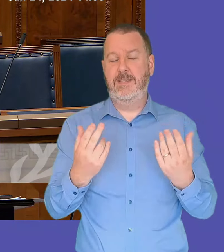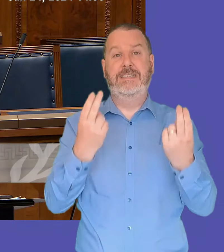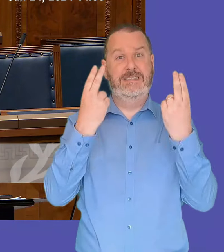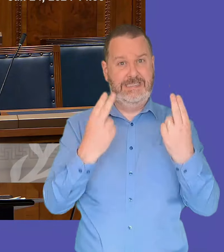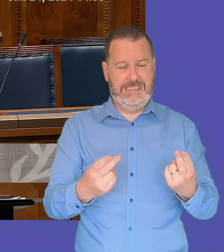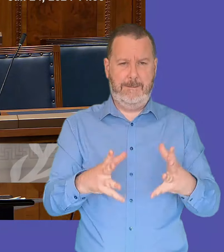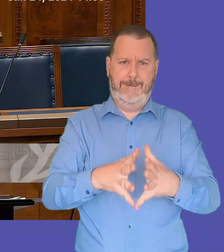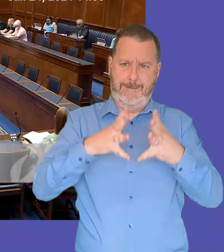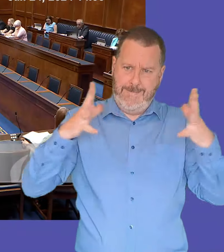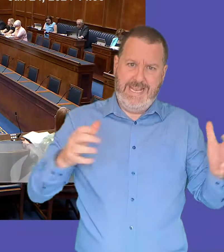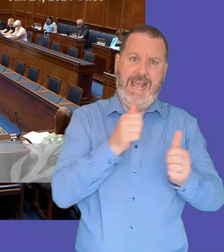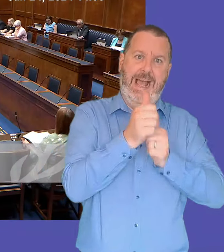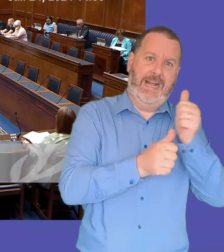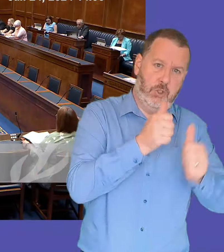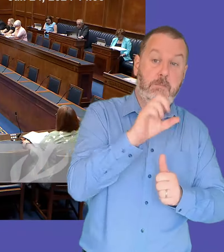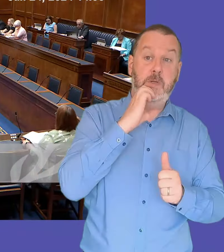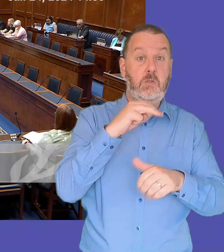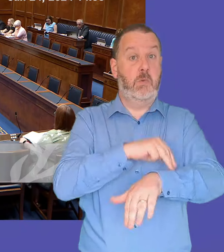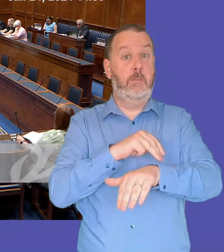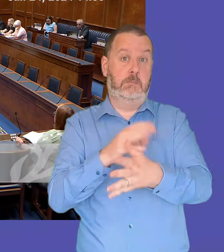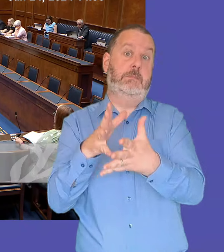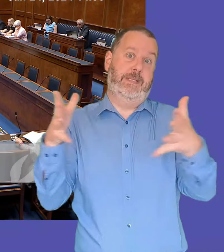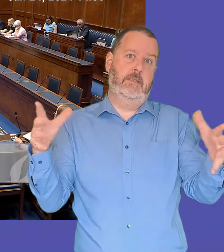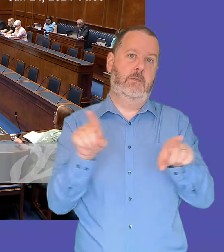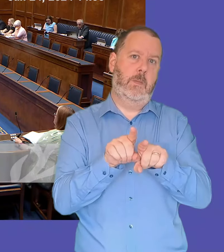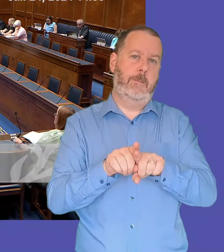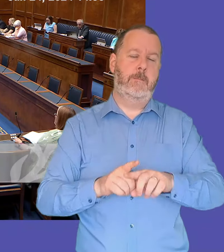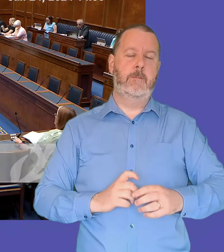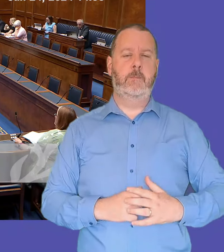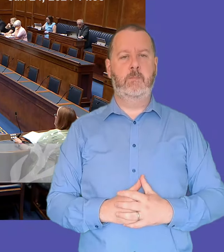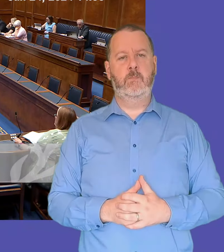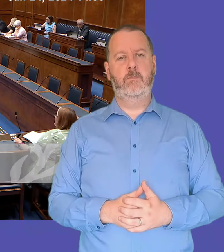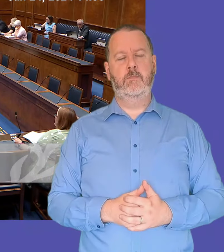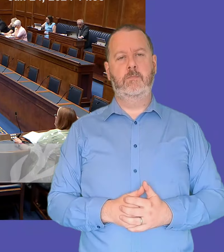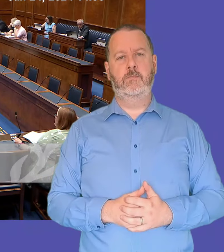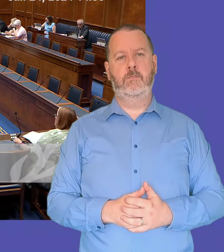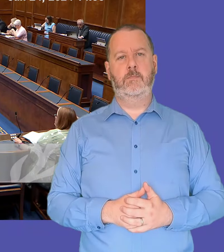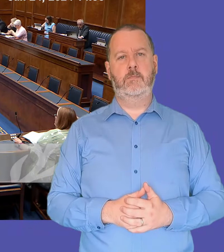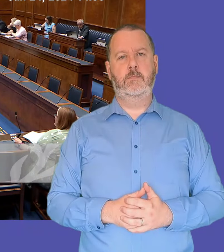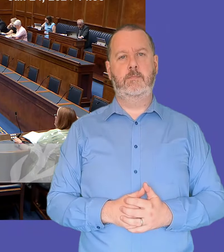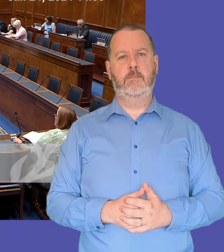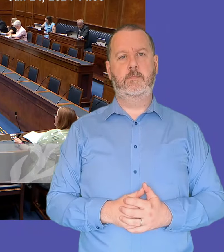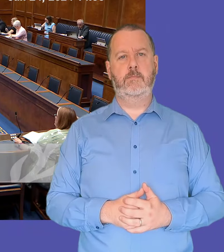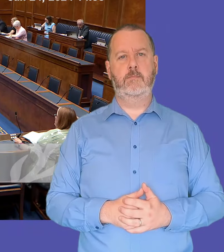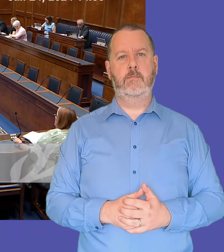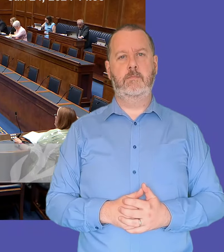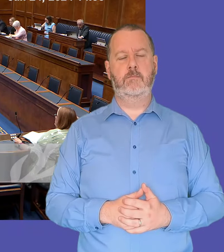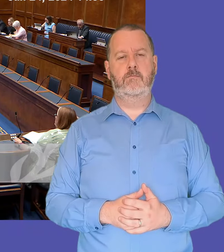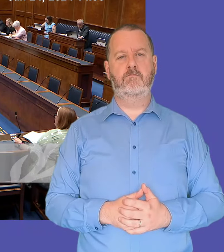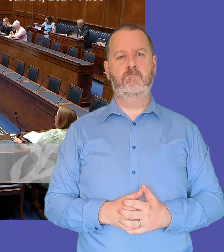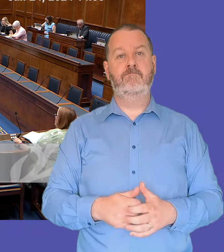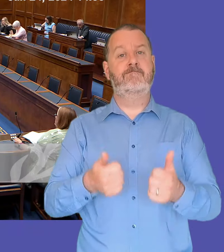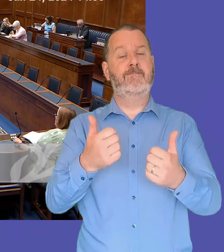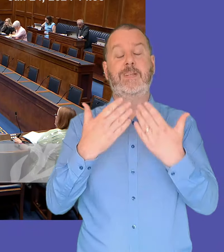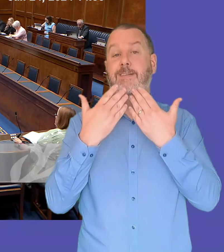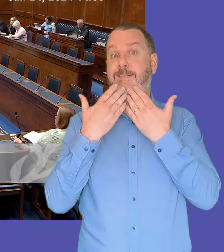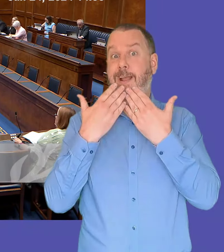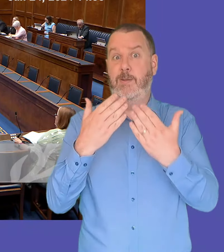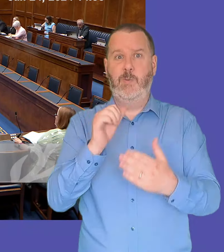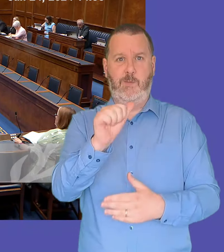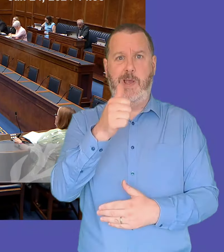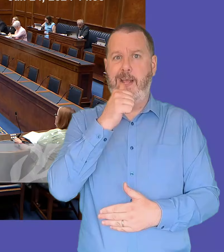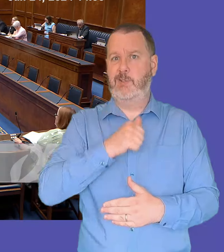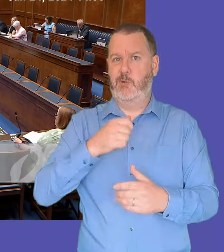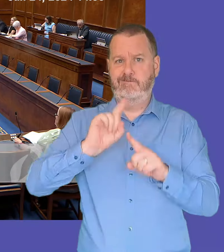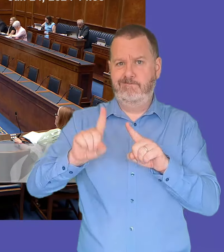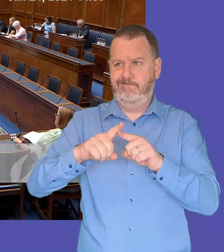said that's required called claire ferguson thank you first minister for your answers first minister would you share